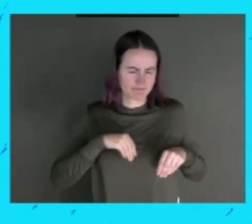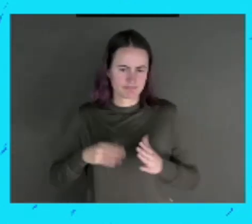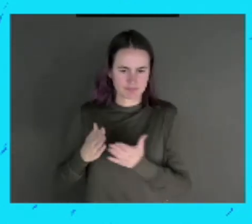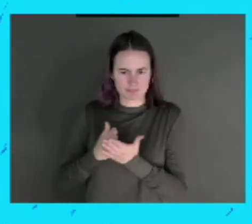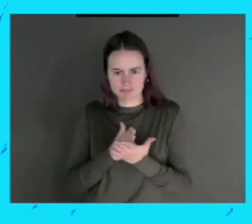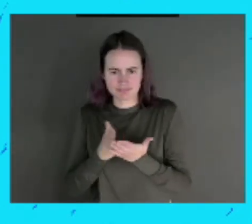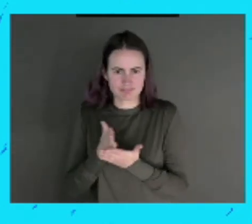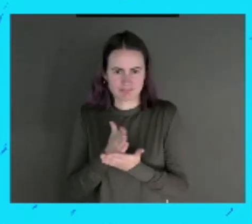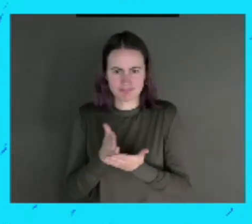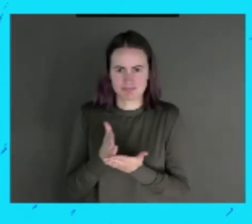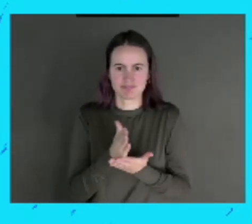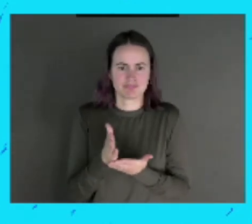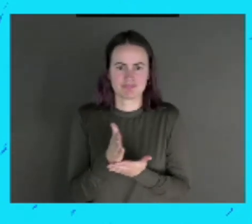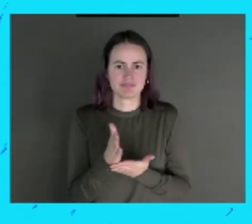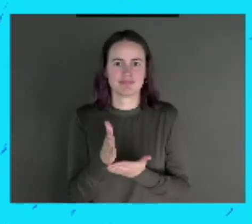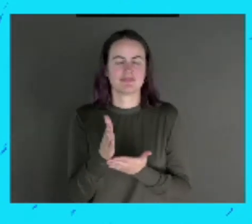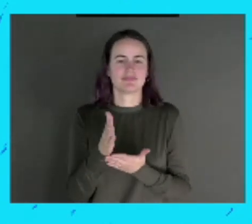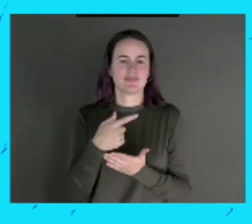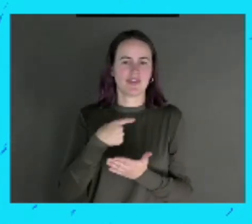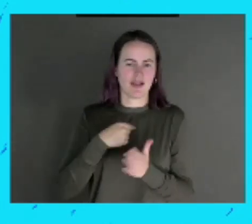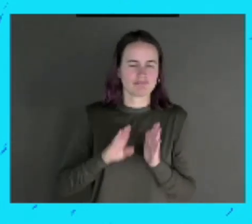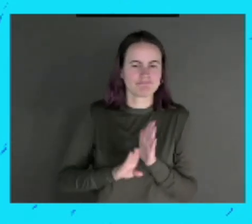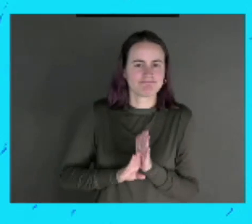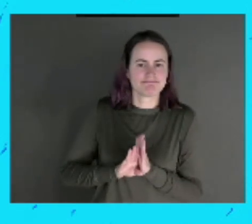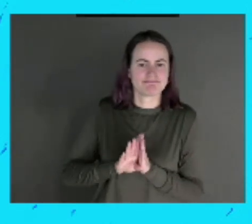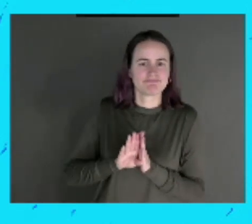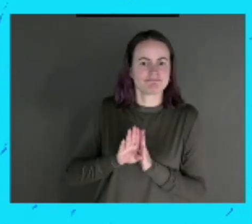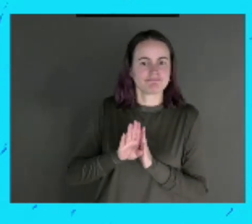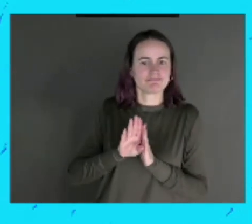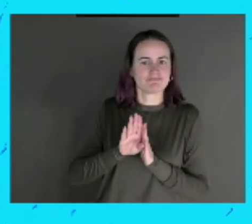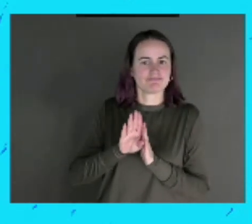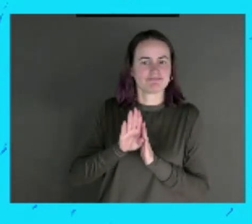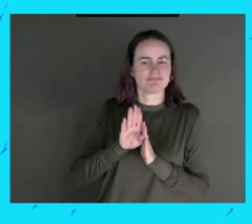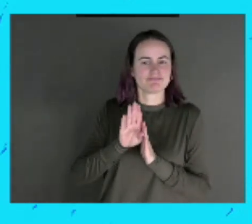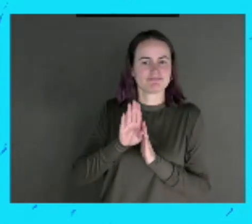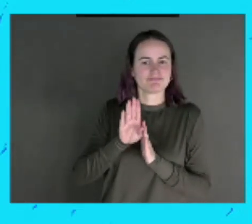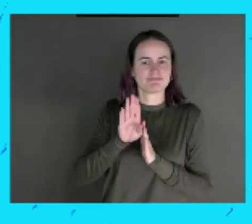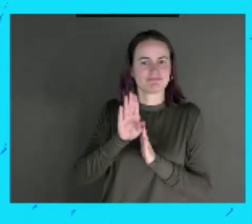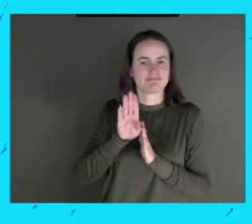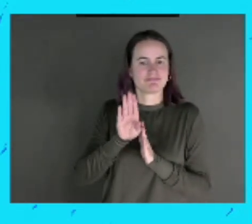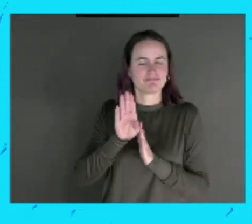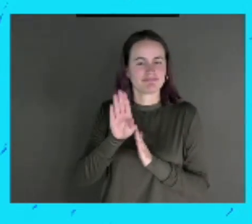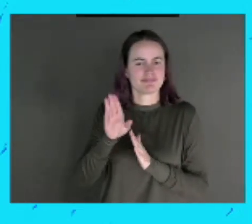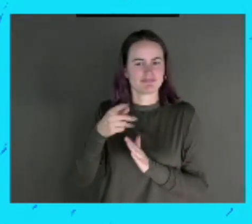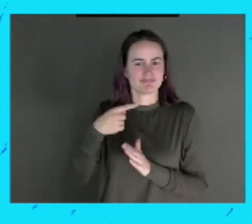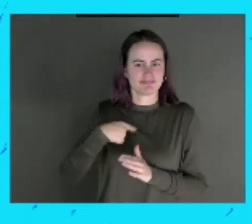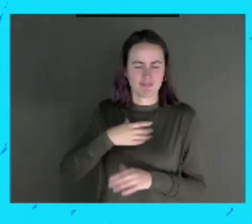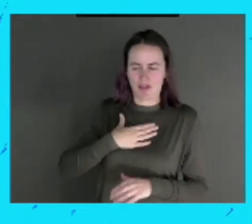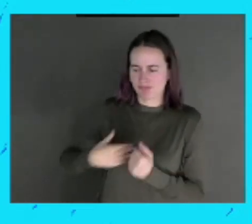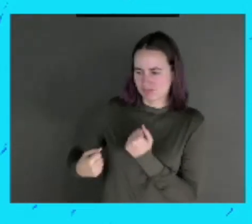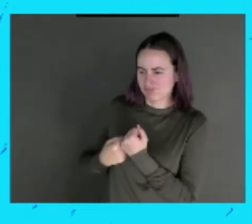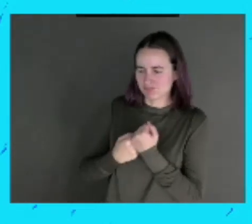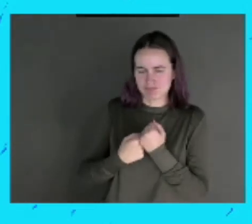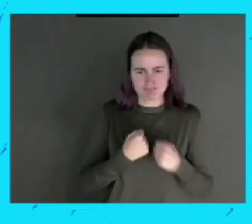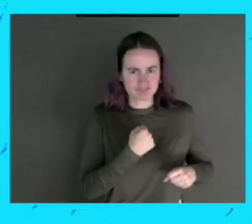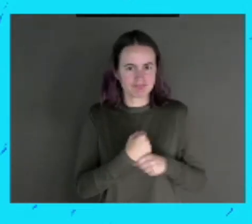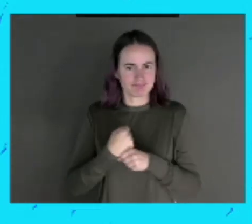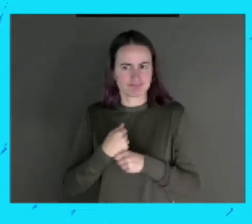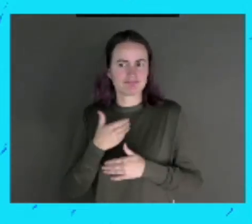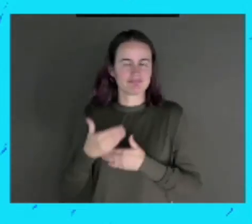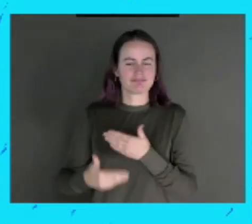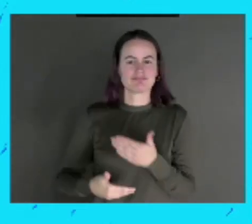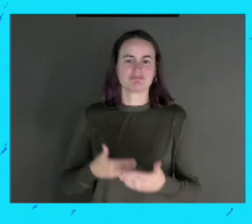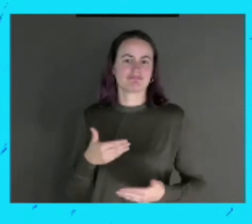that has made me grow? well, that's what I've been needing all this time, all